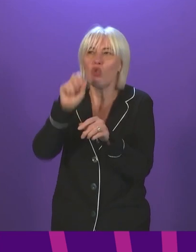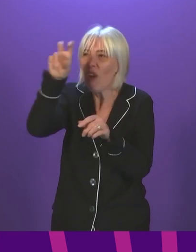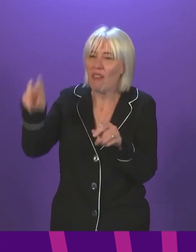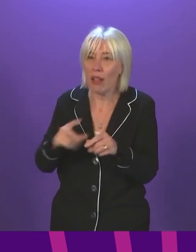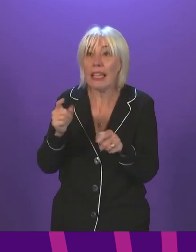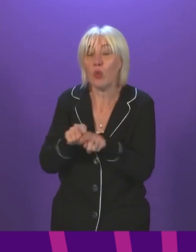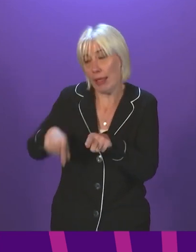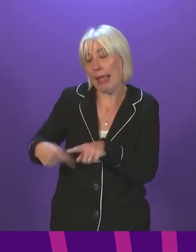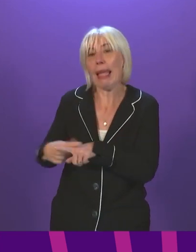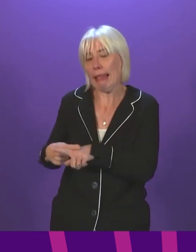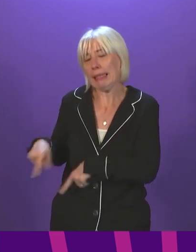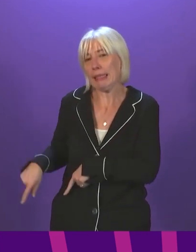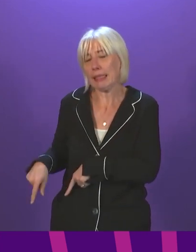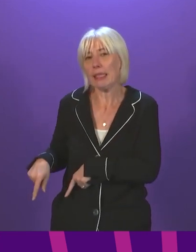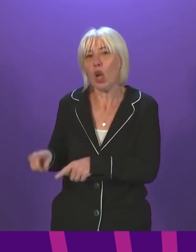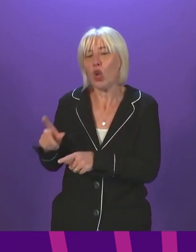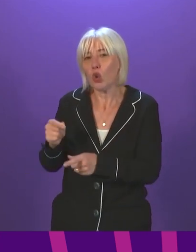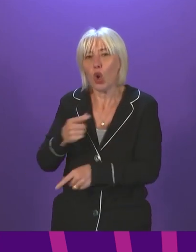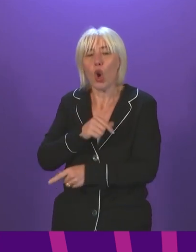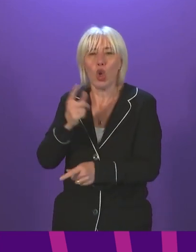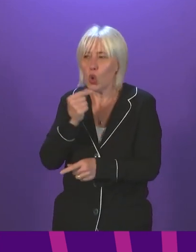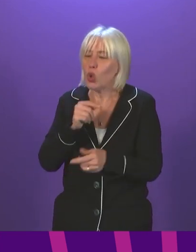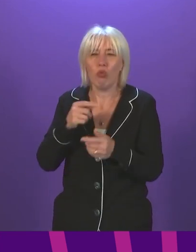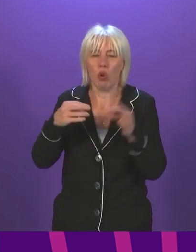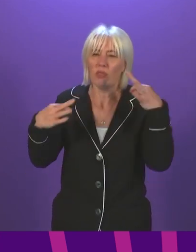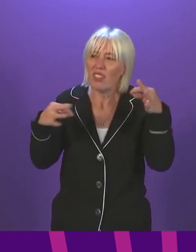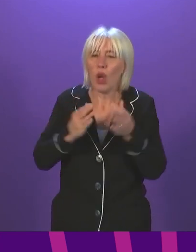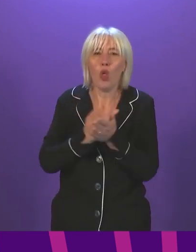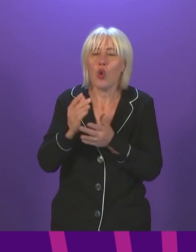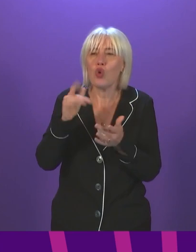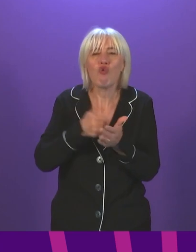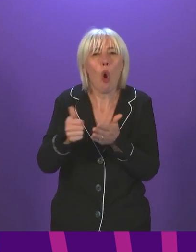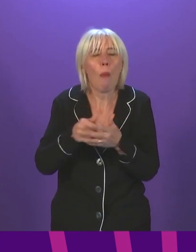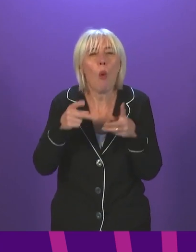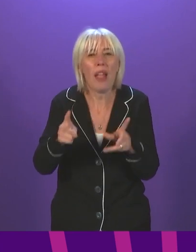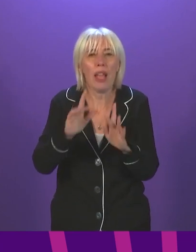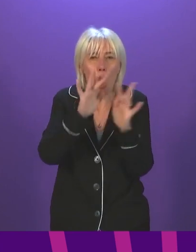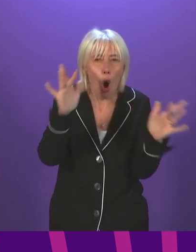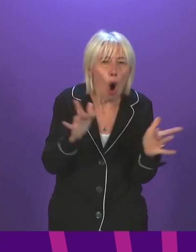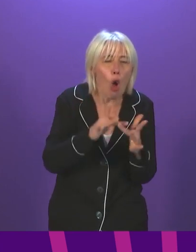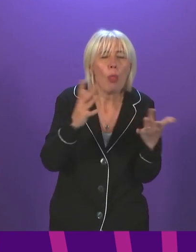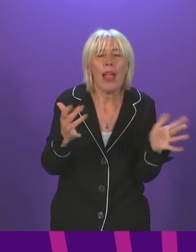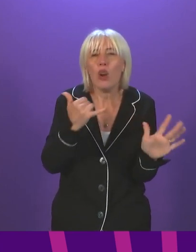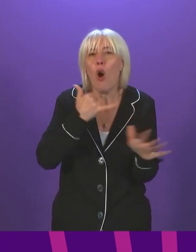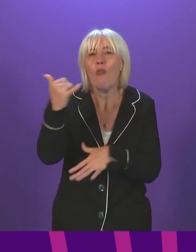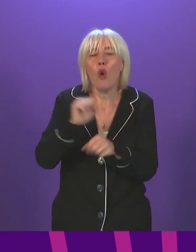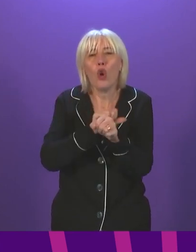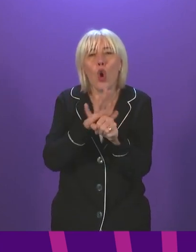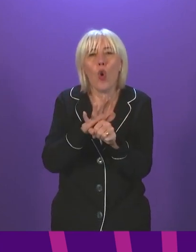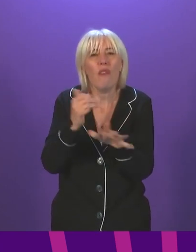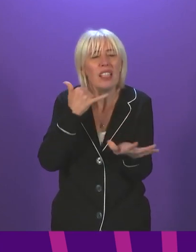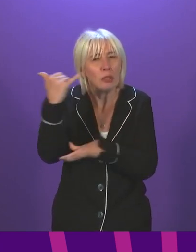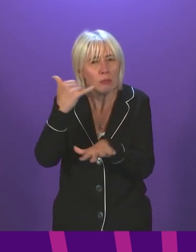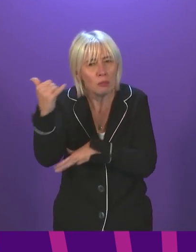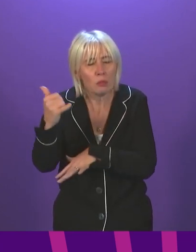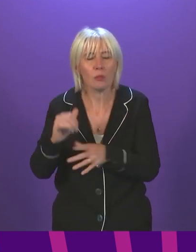should now be able to get your vaccination status via the normal process by an online copy or phoning the COVID helpline. But